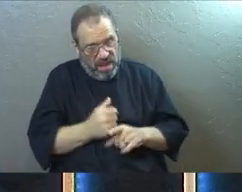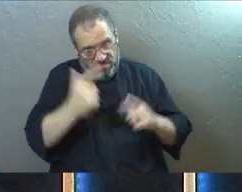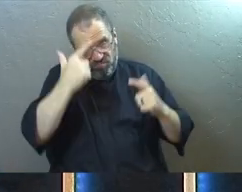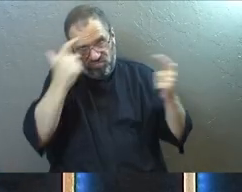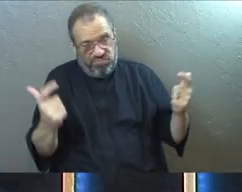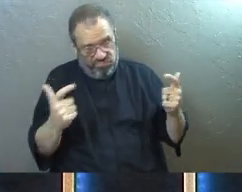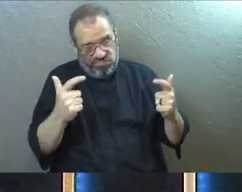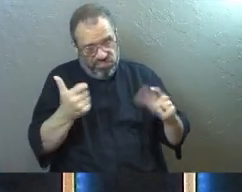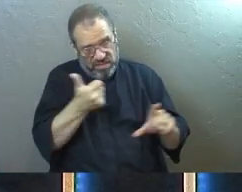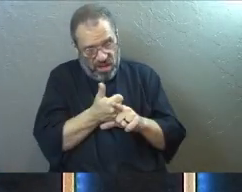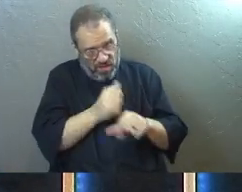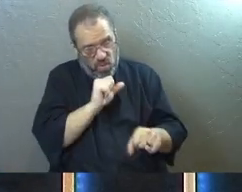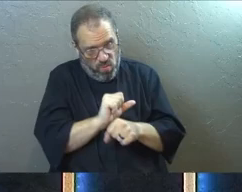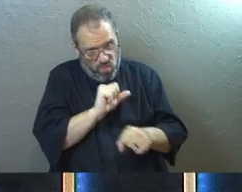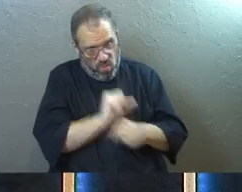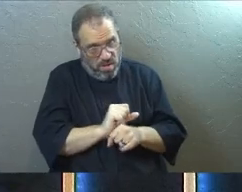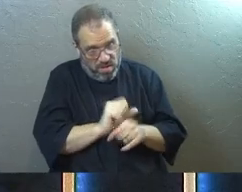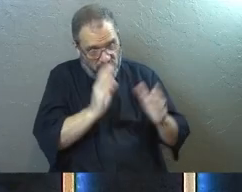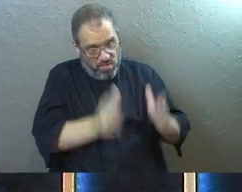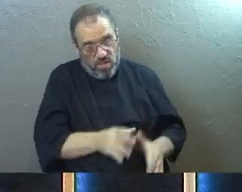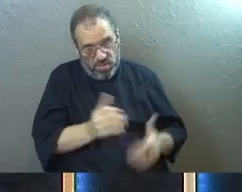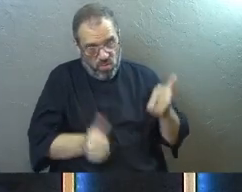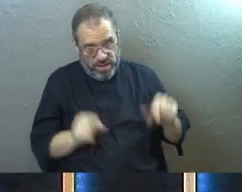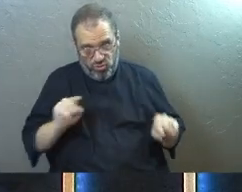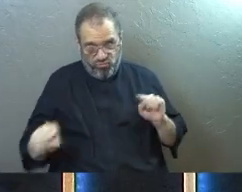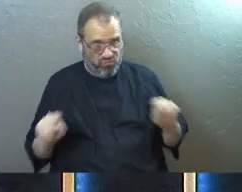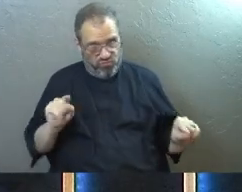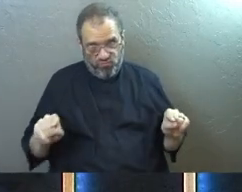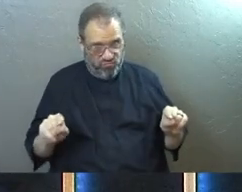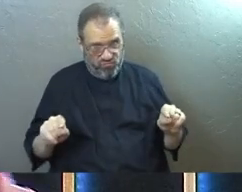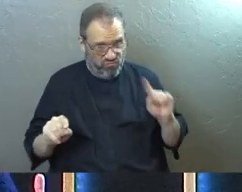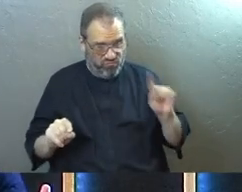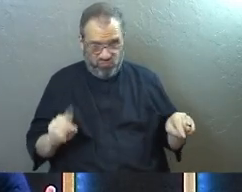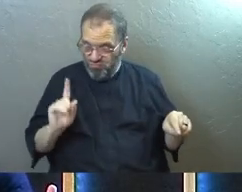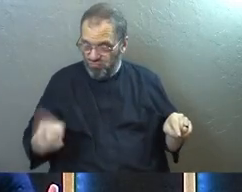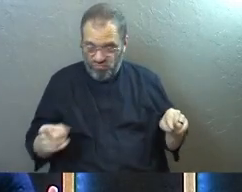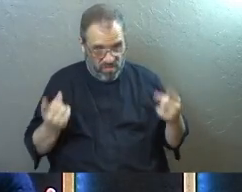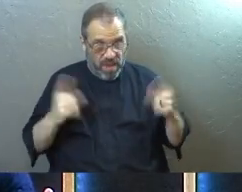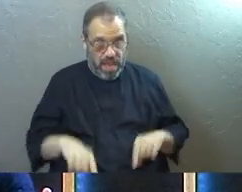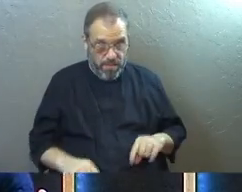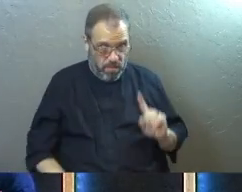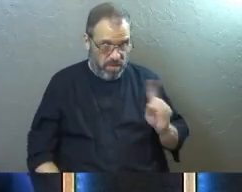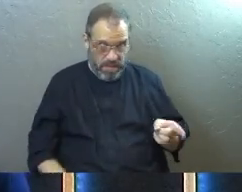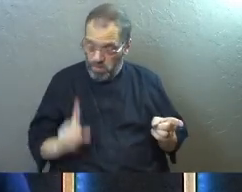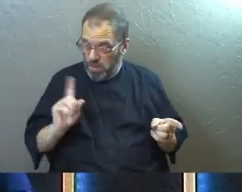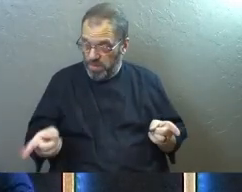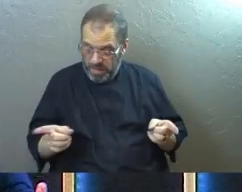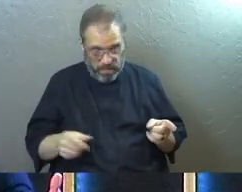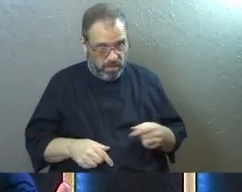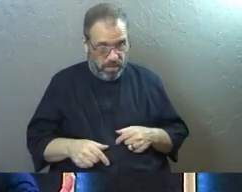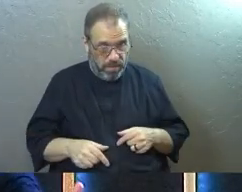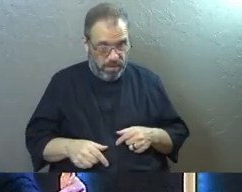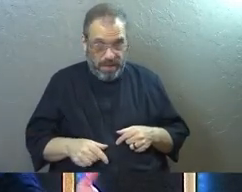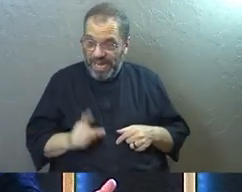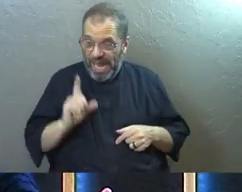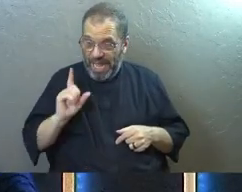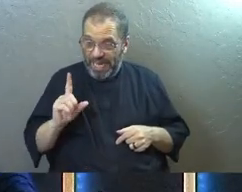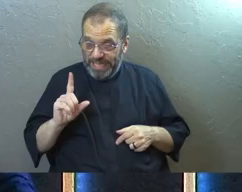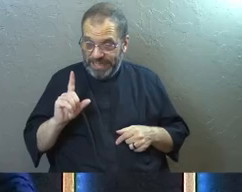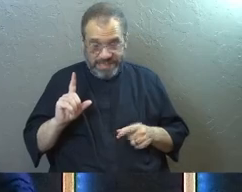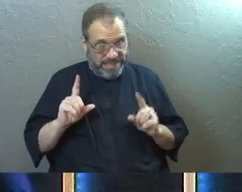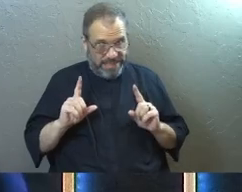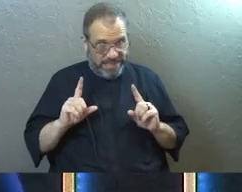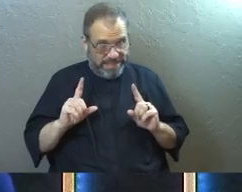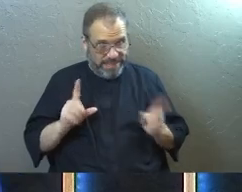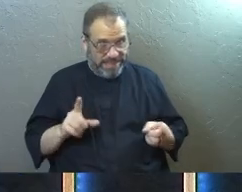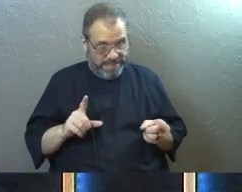ego and self-accomplishment person? Because one of those is happening. And one of them's happening without me even thinking